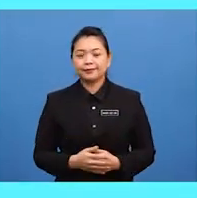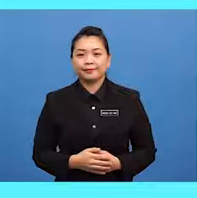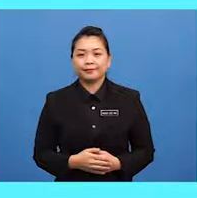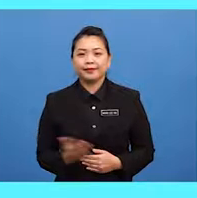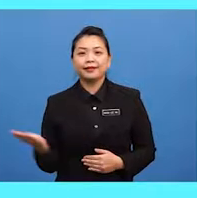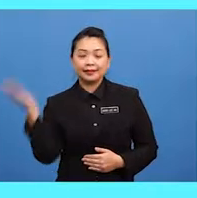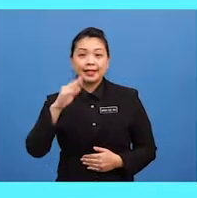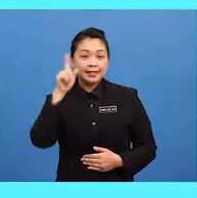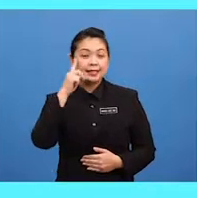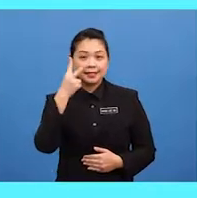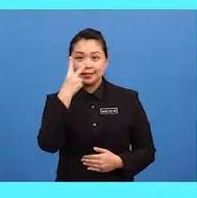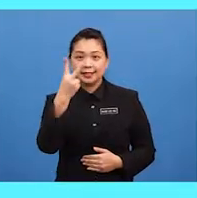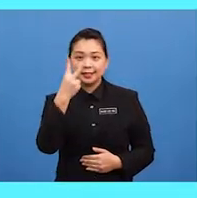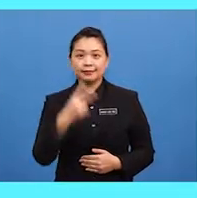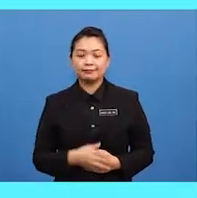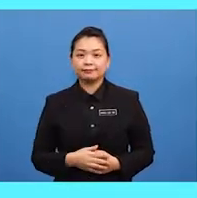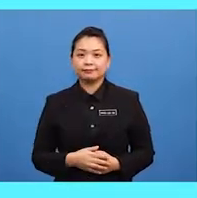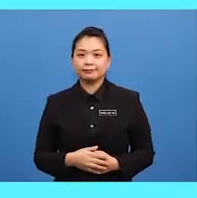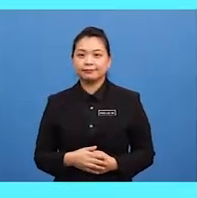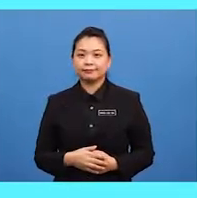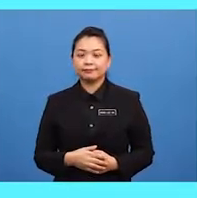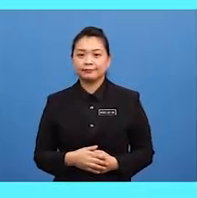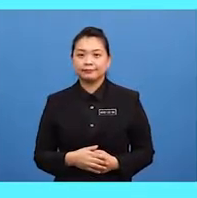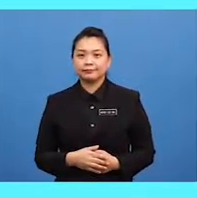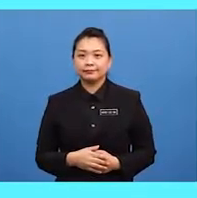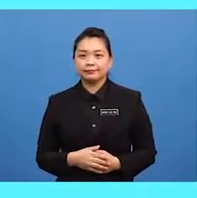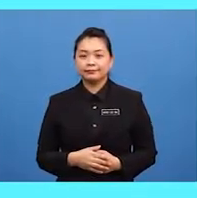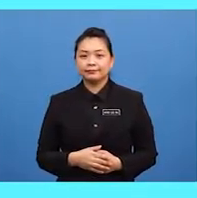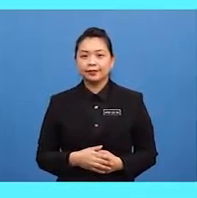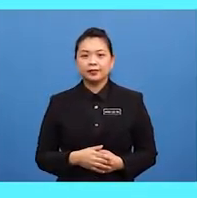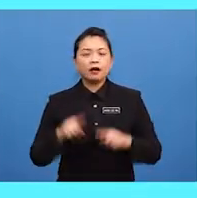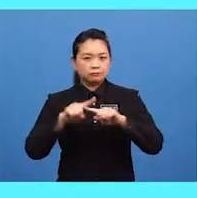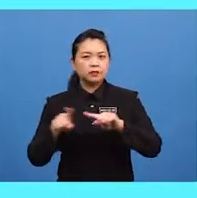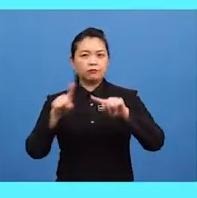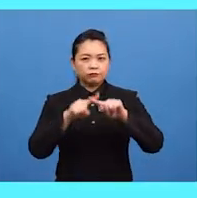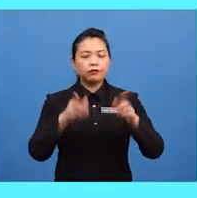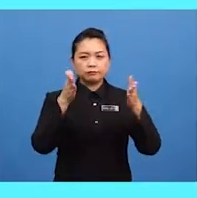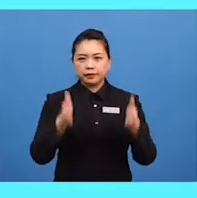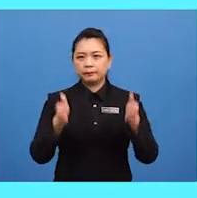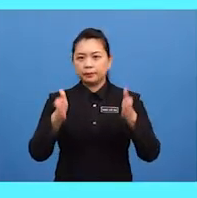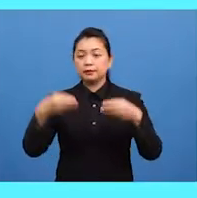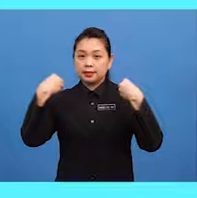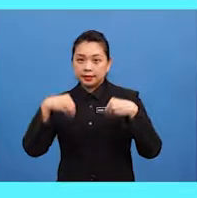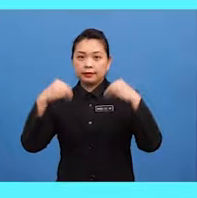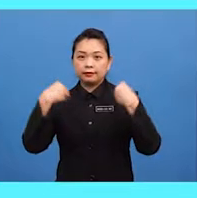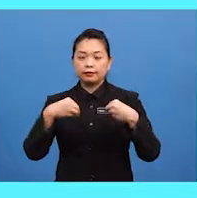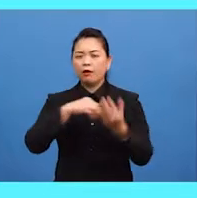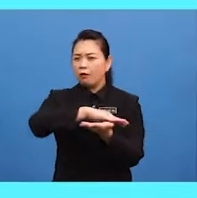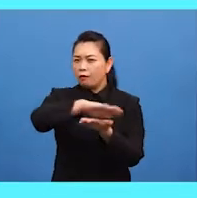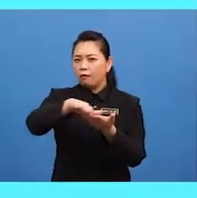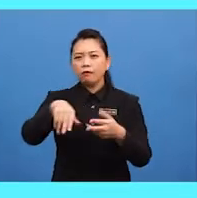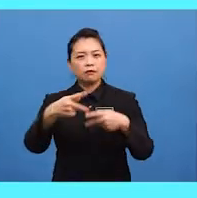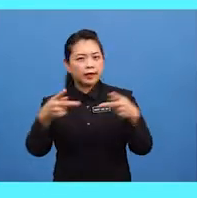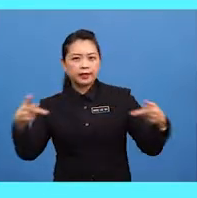let's see there are stalls and different people selling all kinds of things